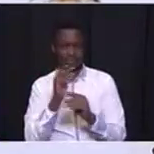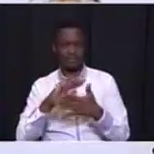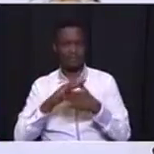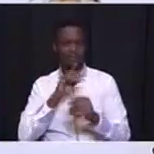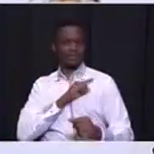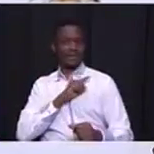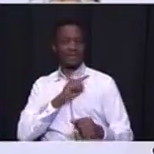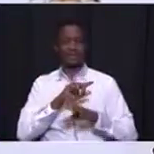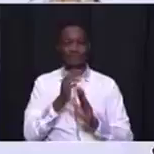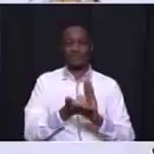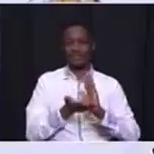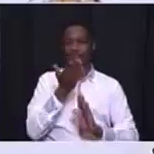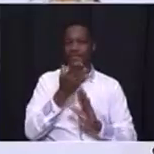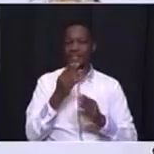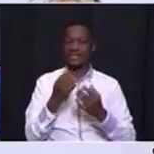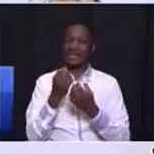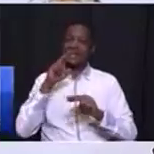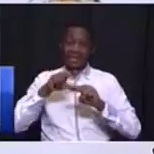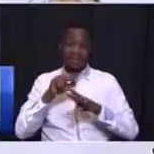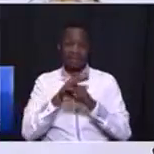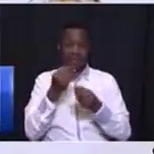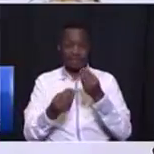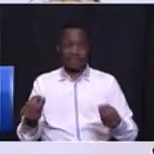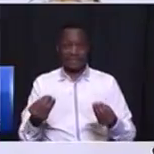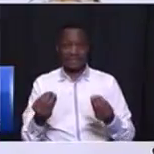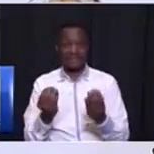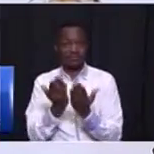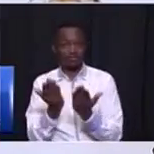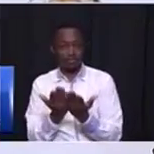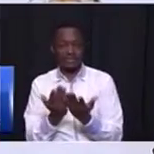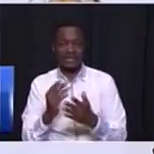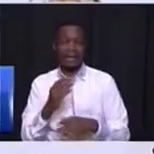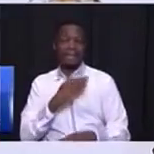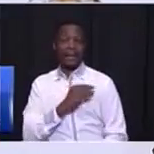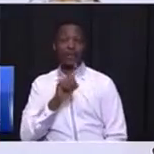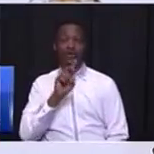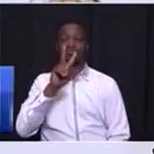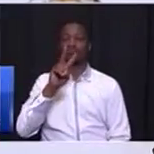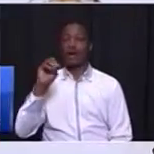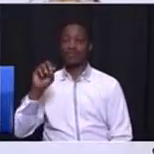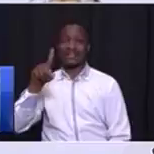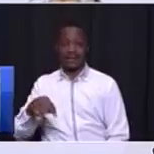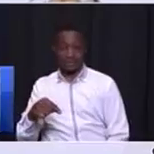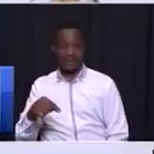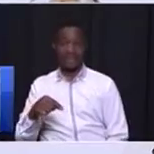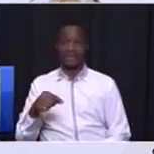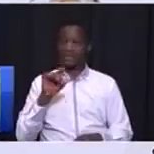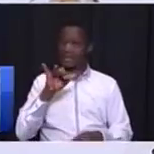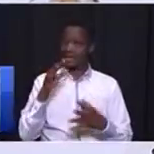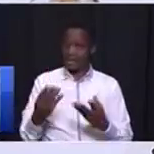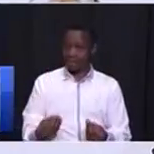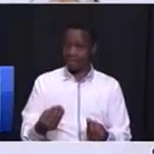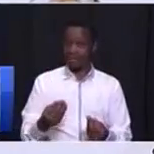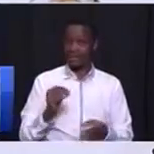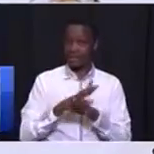of children in early childhood development centers by 200,000 from the 480,000 that we